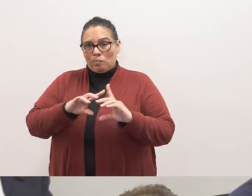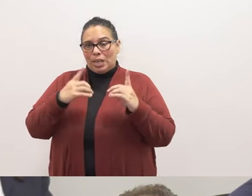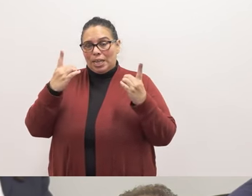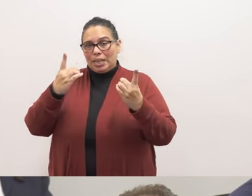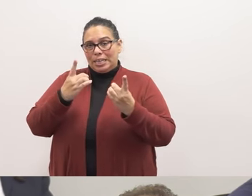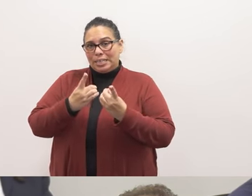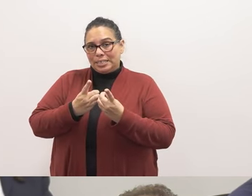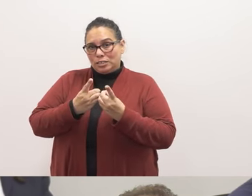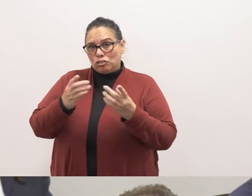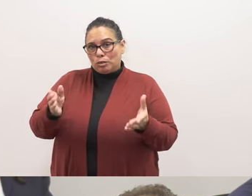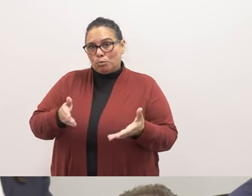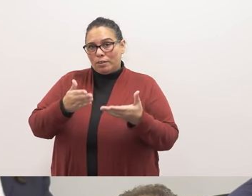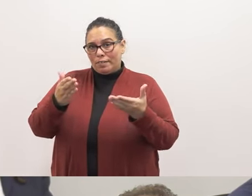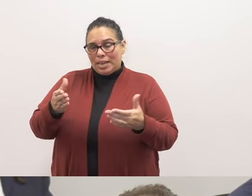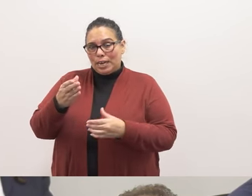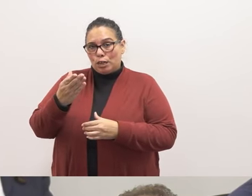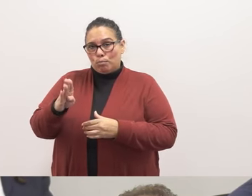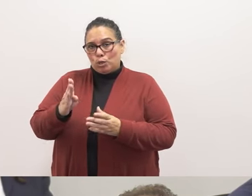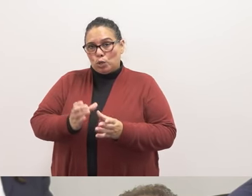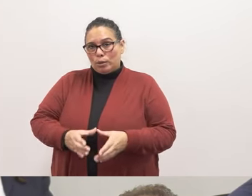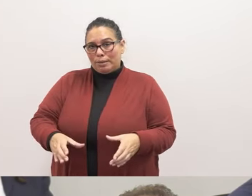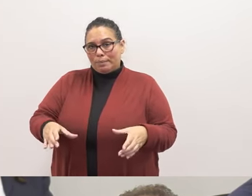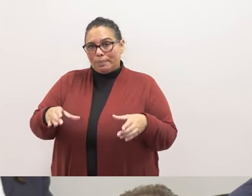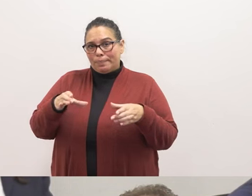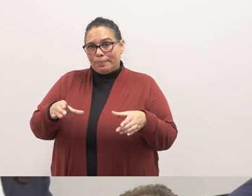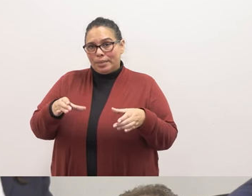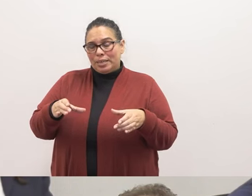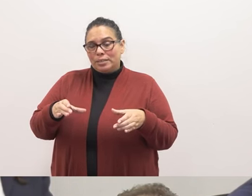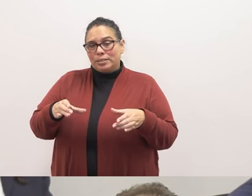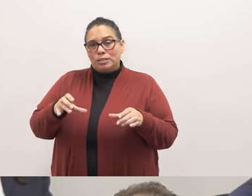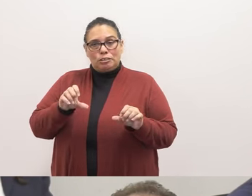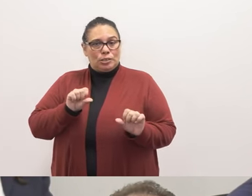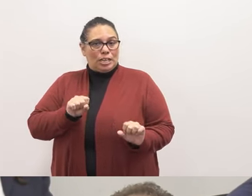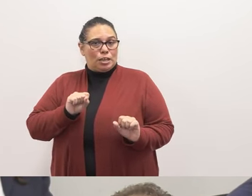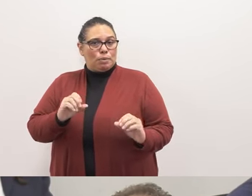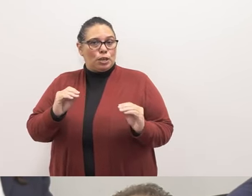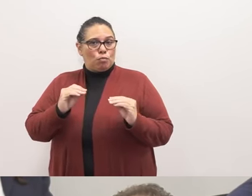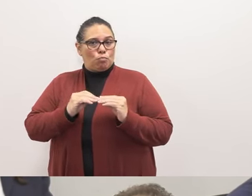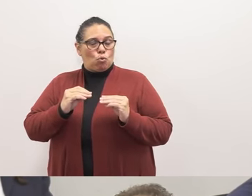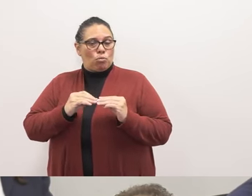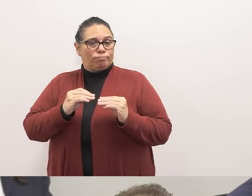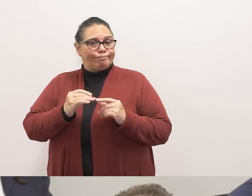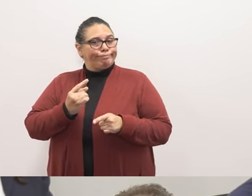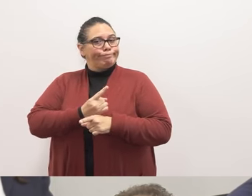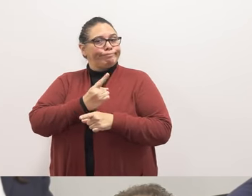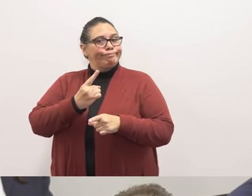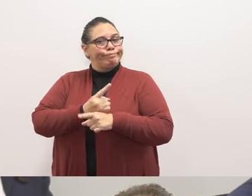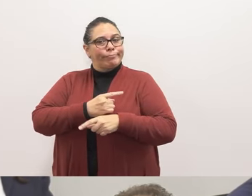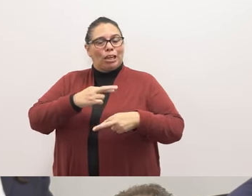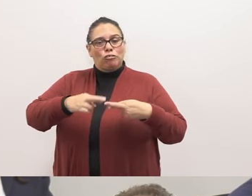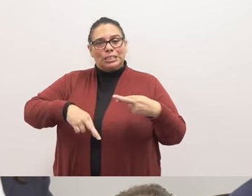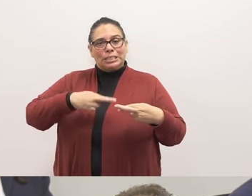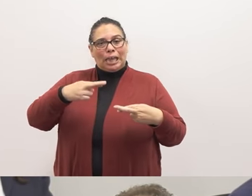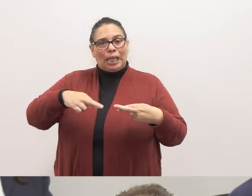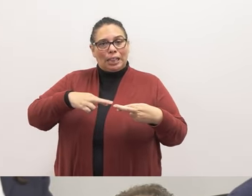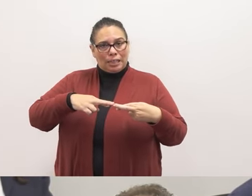providing blueprints so that there could be more proper recycling. So